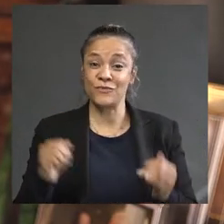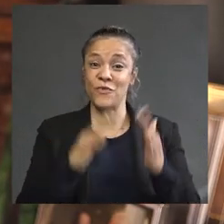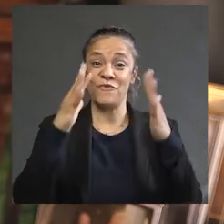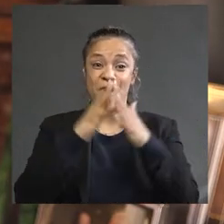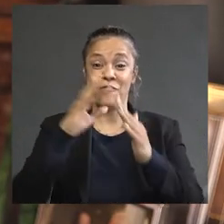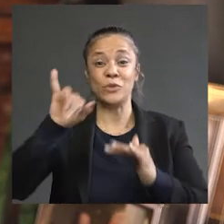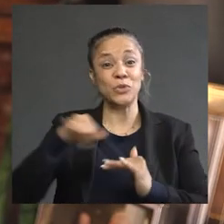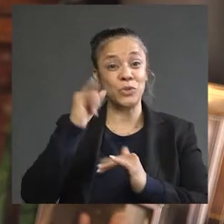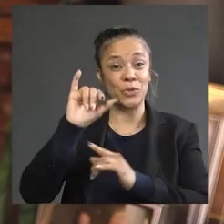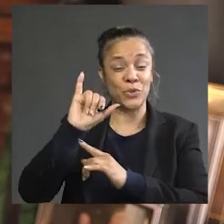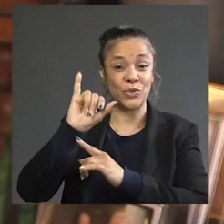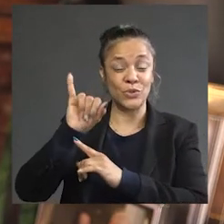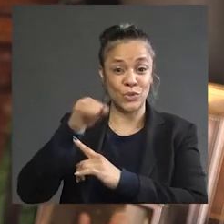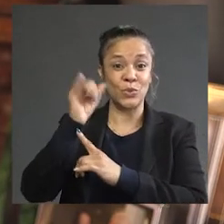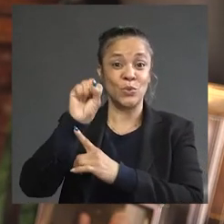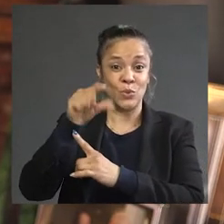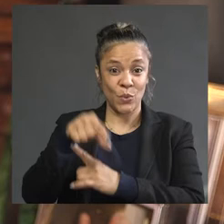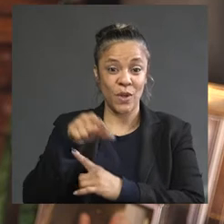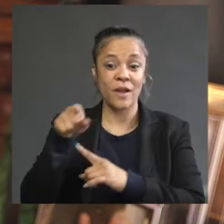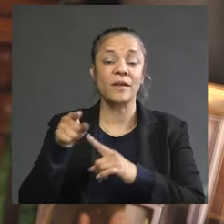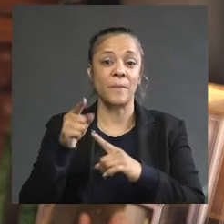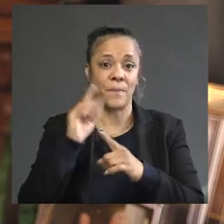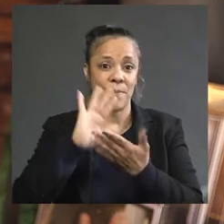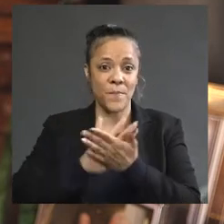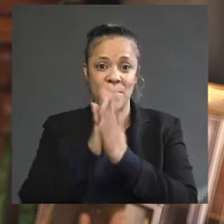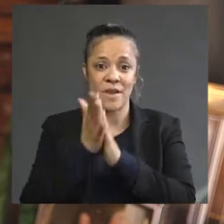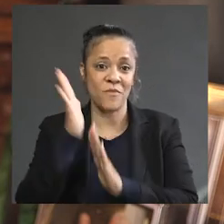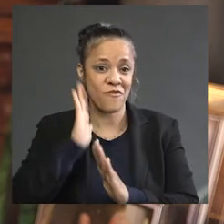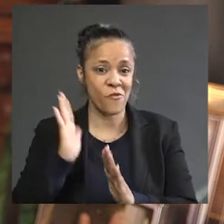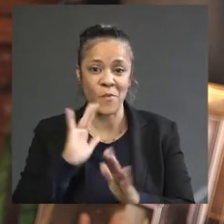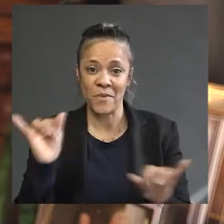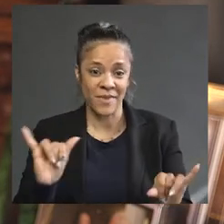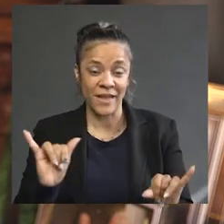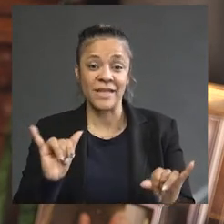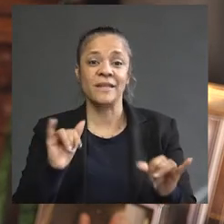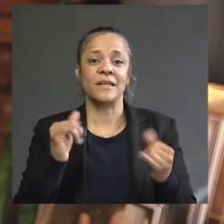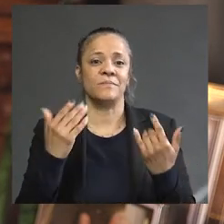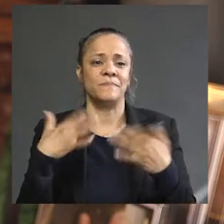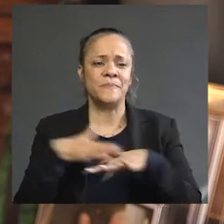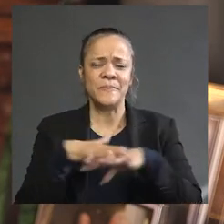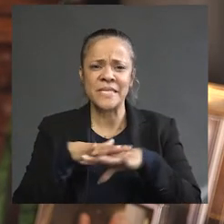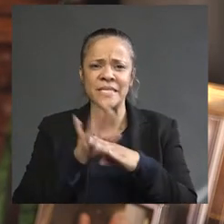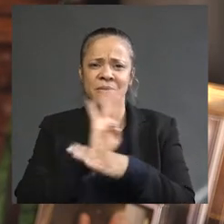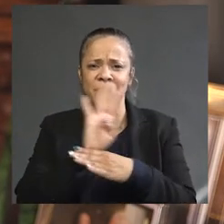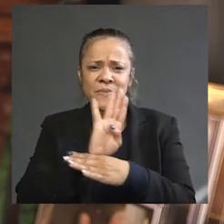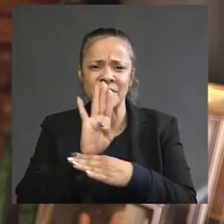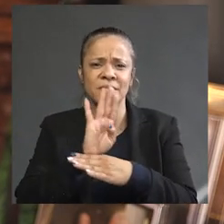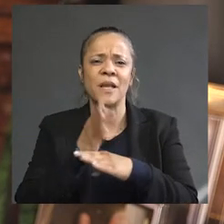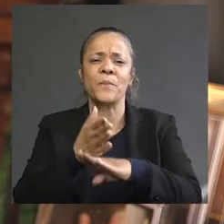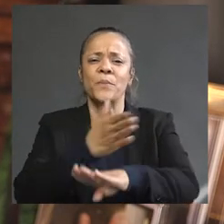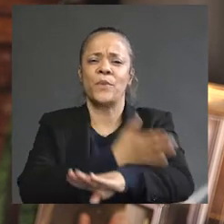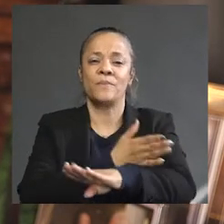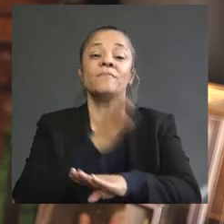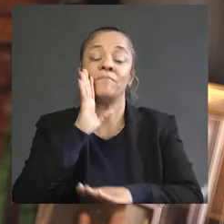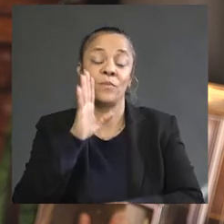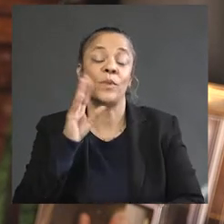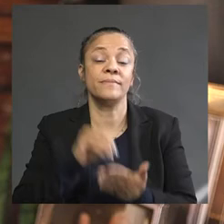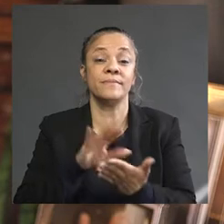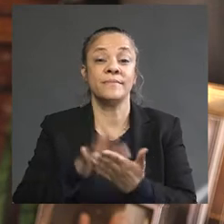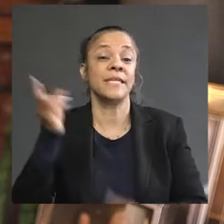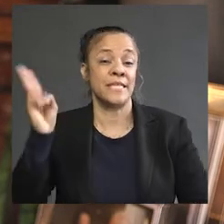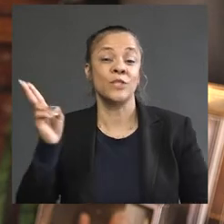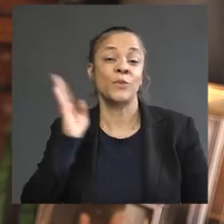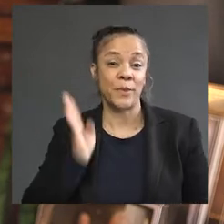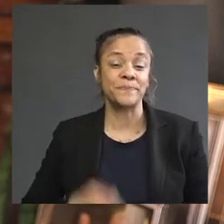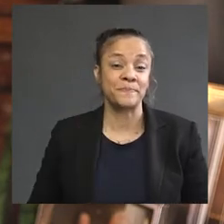to its former glory as a business, arts and shopping hub is already noticeable and the monumental work we're doing now will be remembered fondly as a